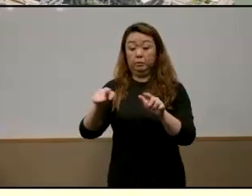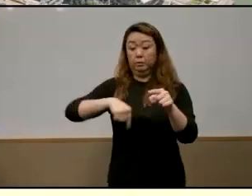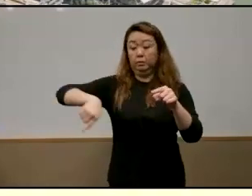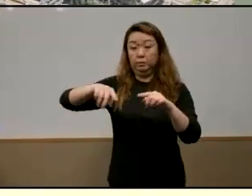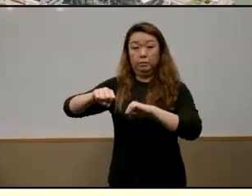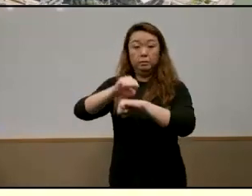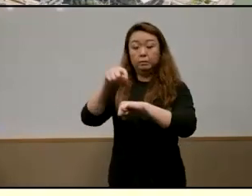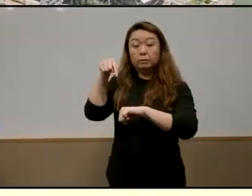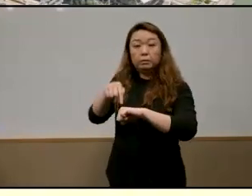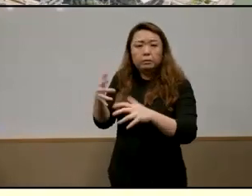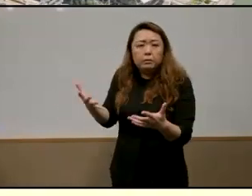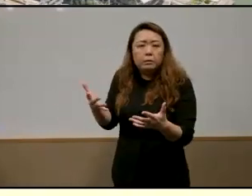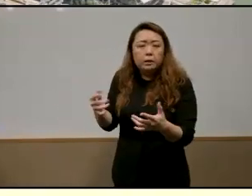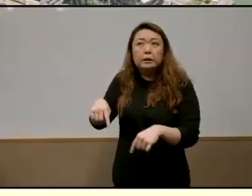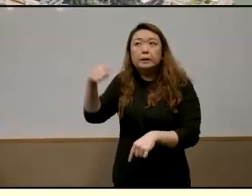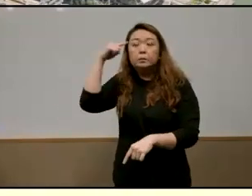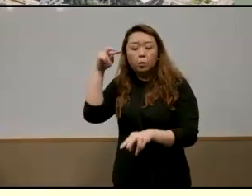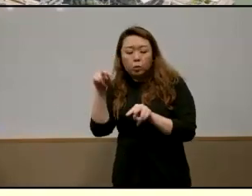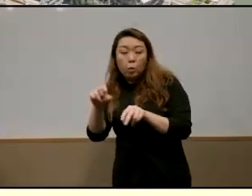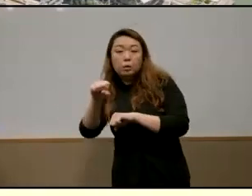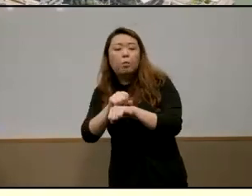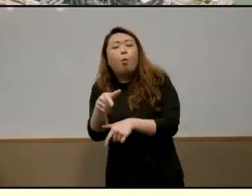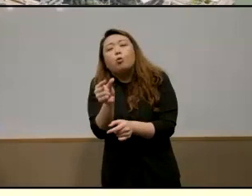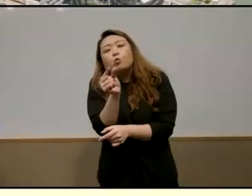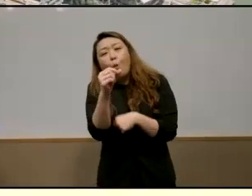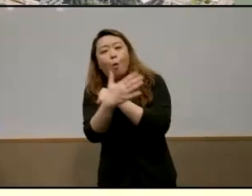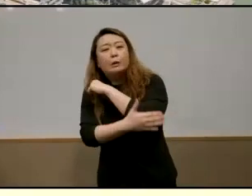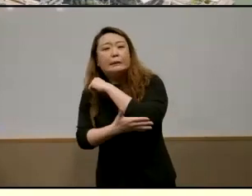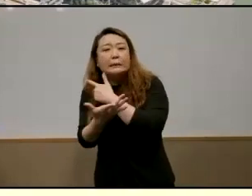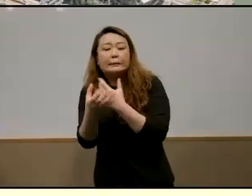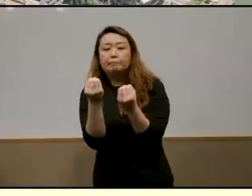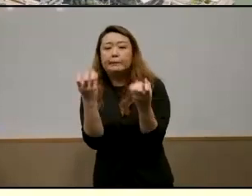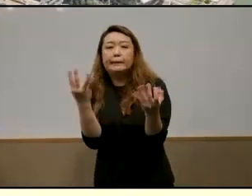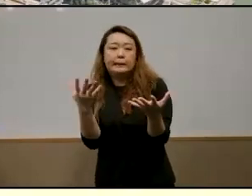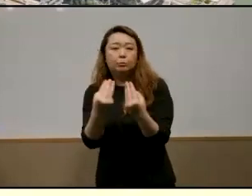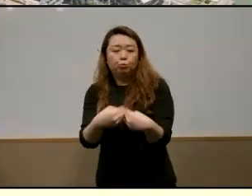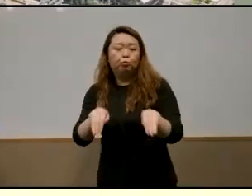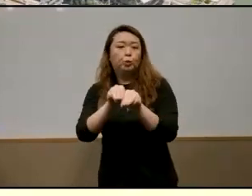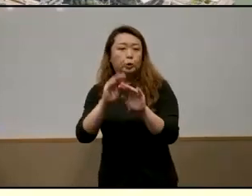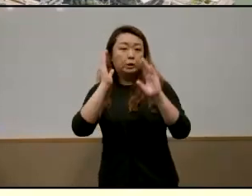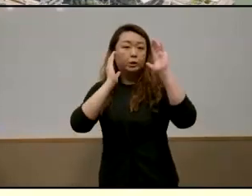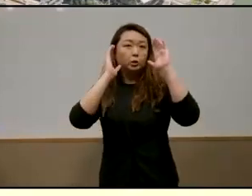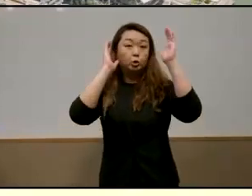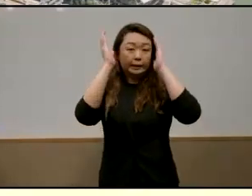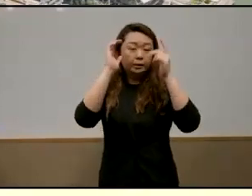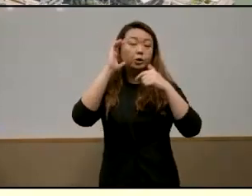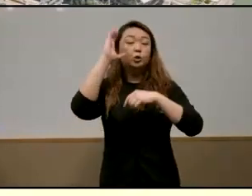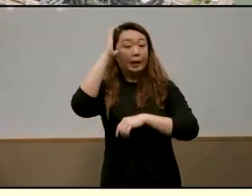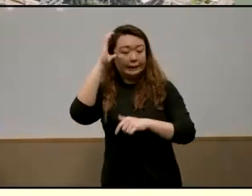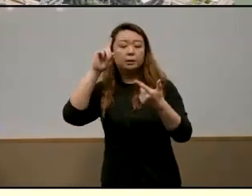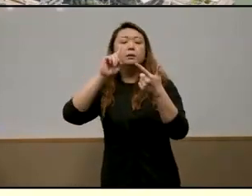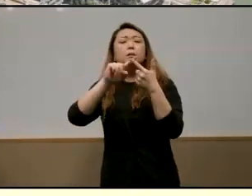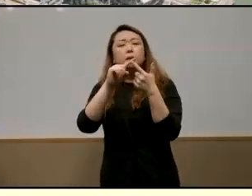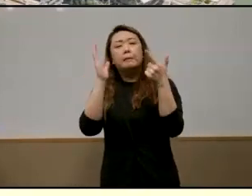of a small post-colonial multiracial city state with a majority of ethnic chinese and indian and malay minority groups it's